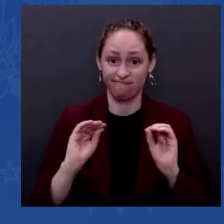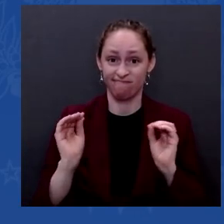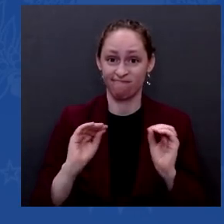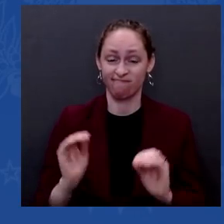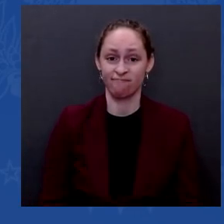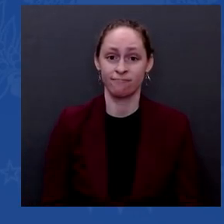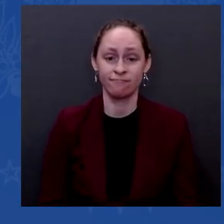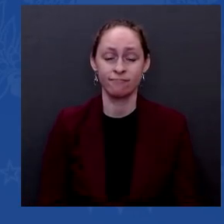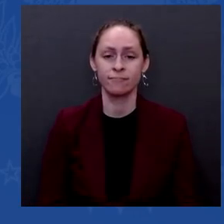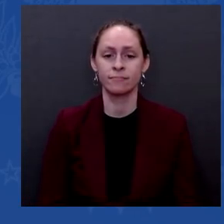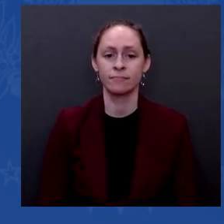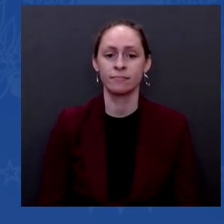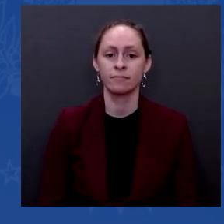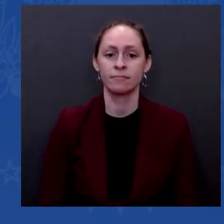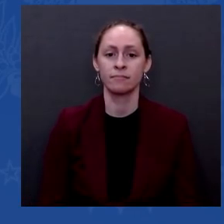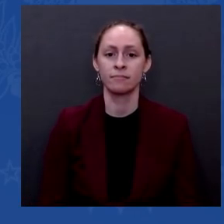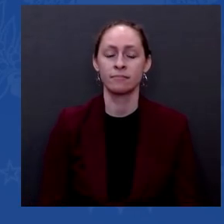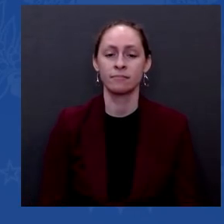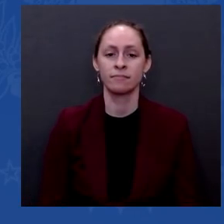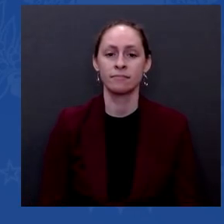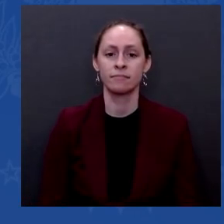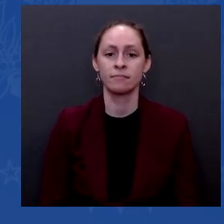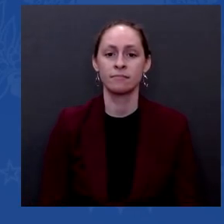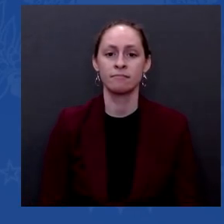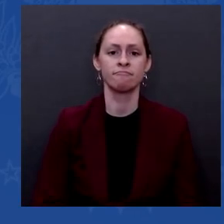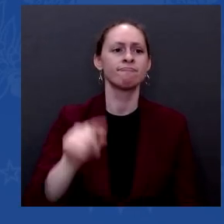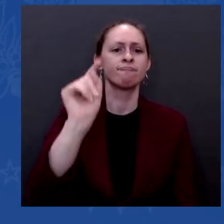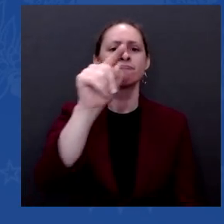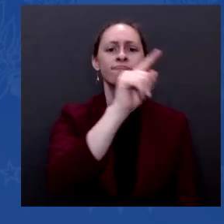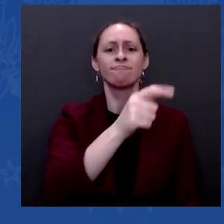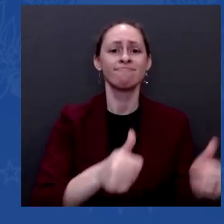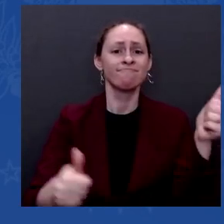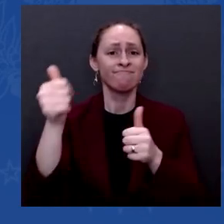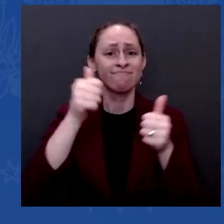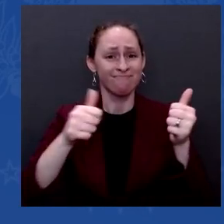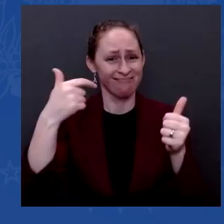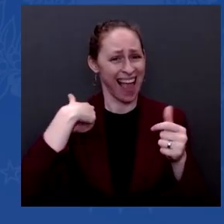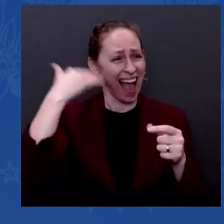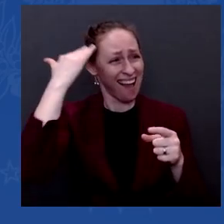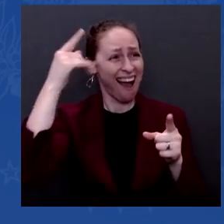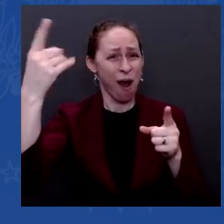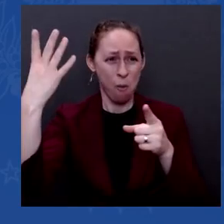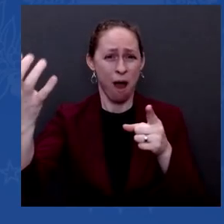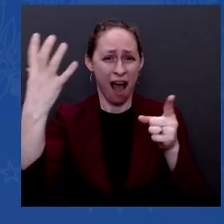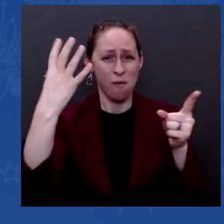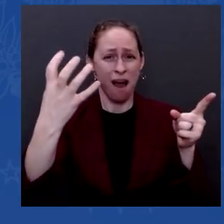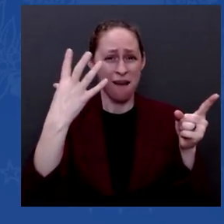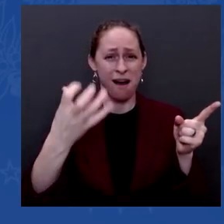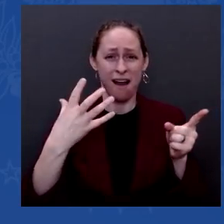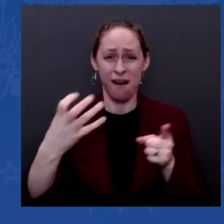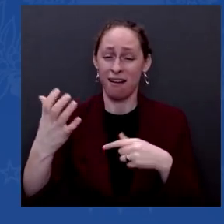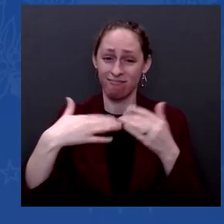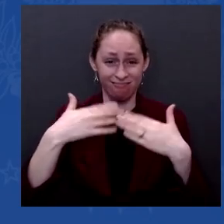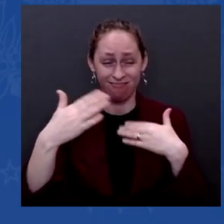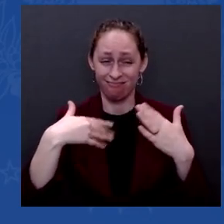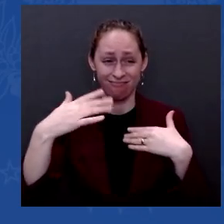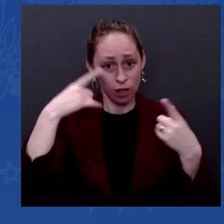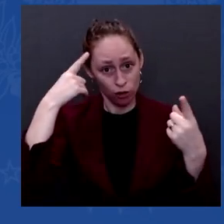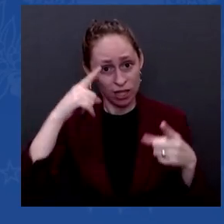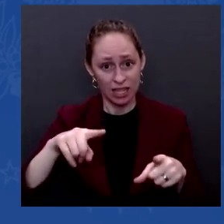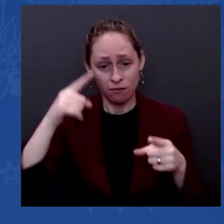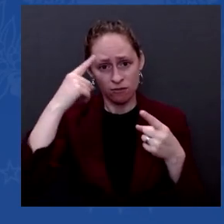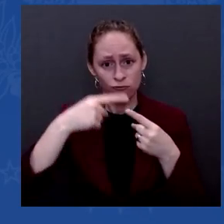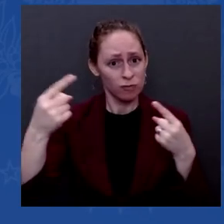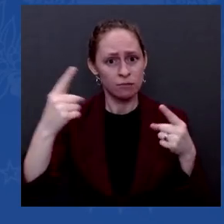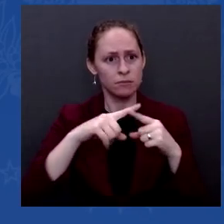have things they want to support, whether they're things I want or not. But you don't hear much about that. And every once in a while,